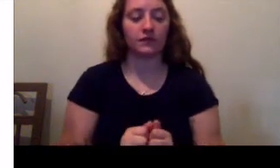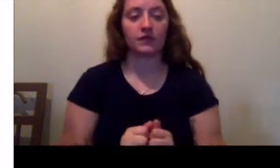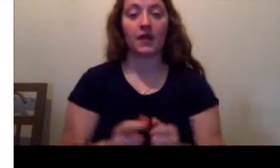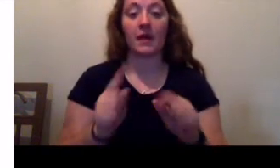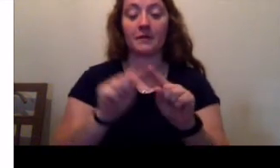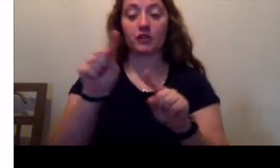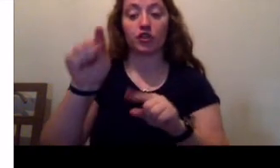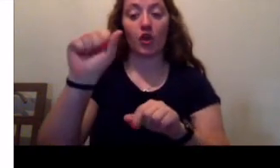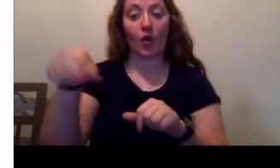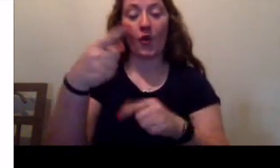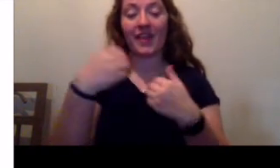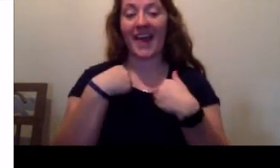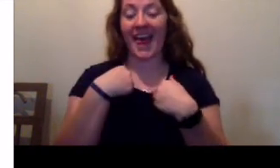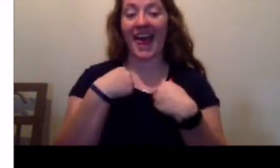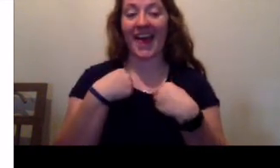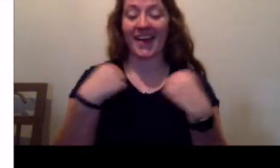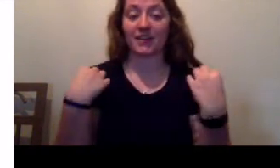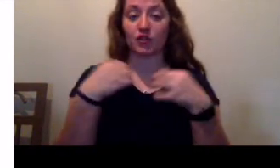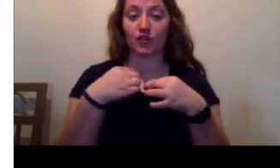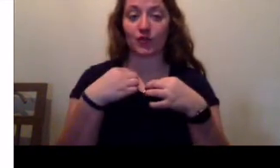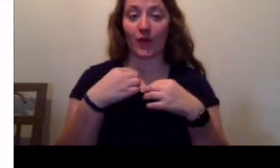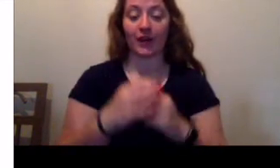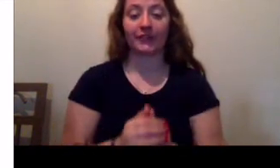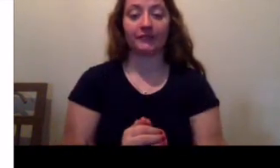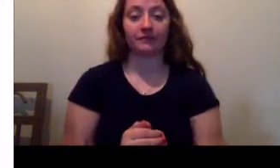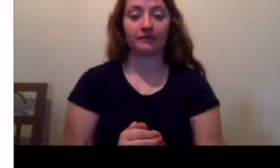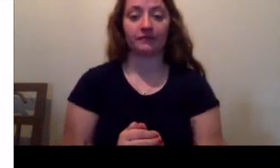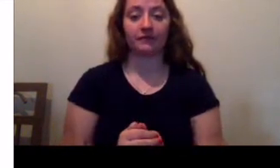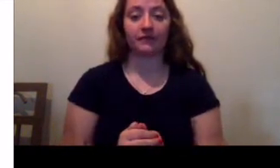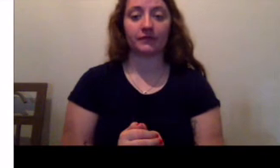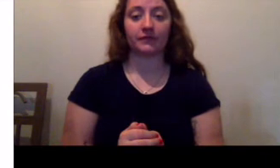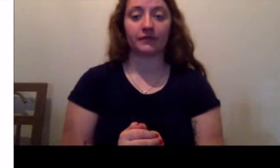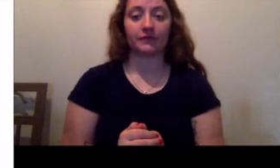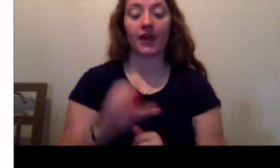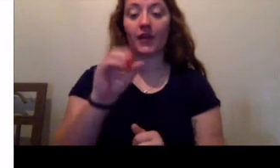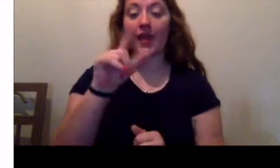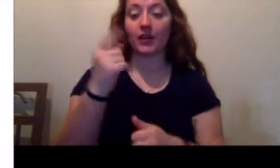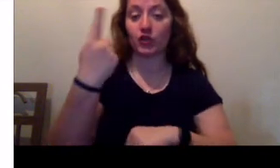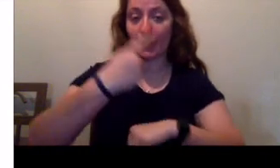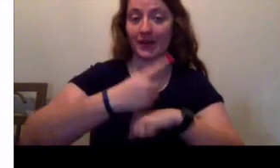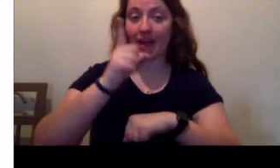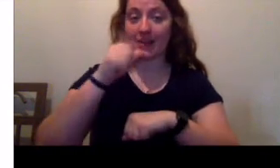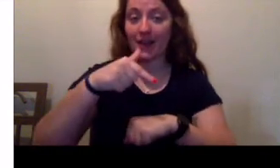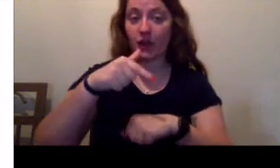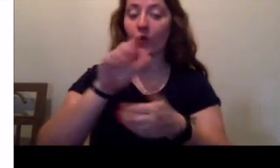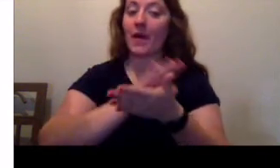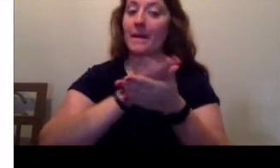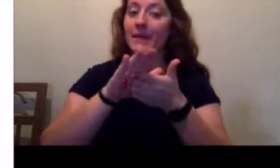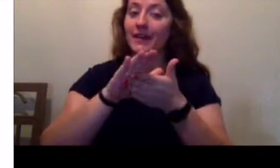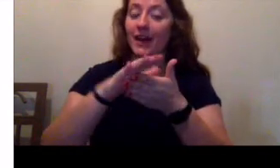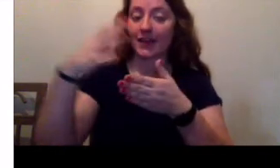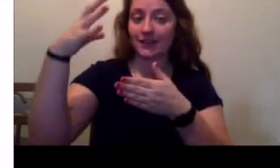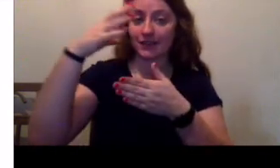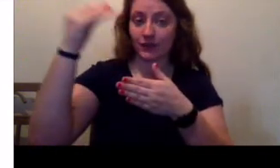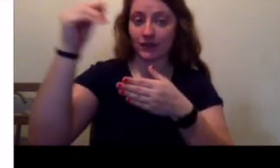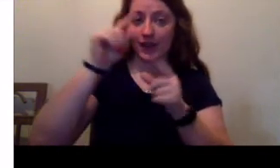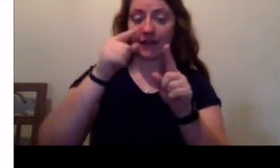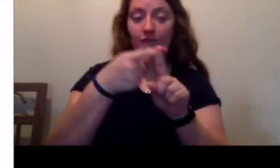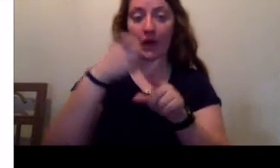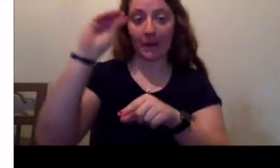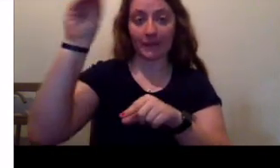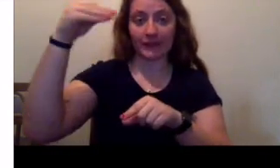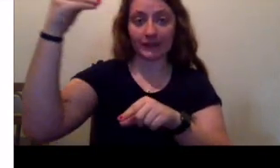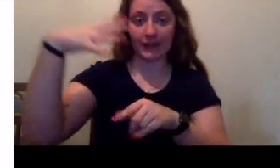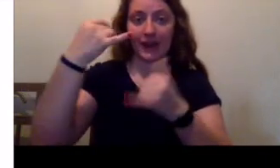only a light sweater over her cotton dress. Though the October day later would be warmed by sunlight, now it was